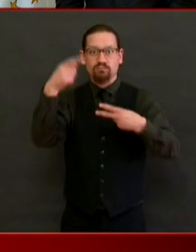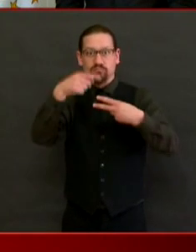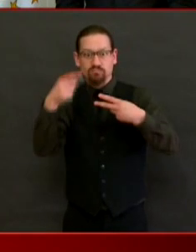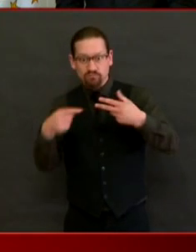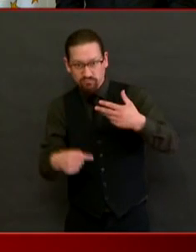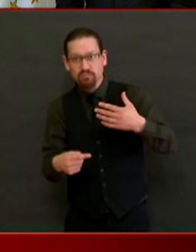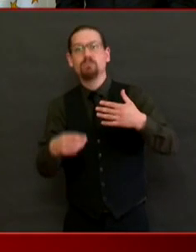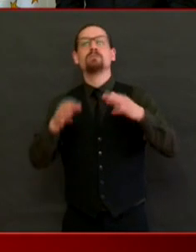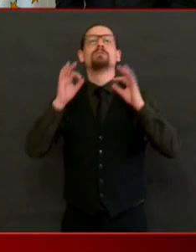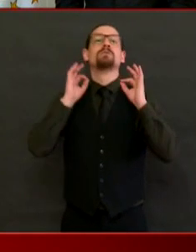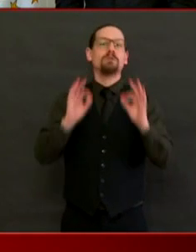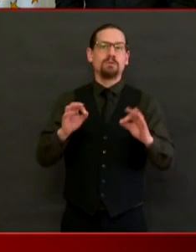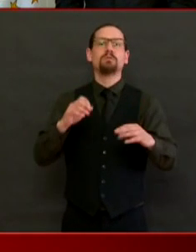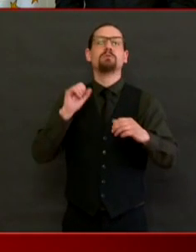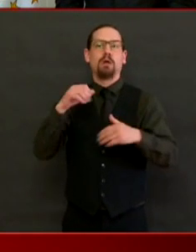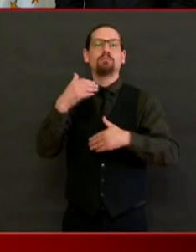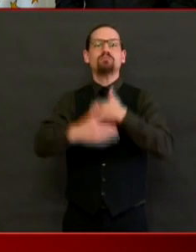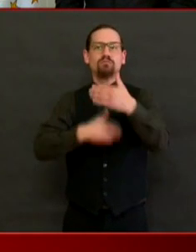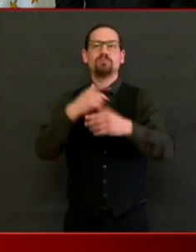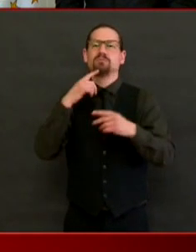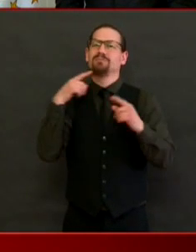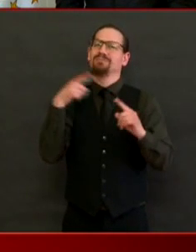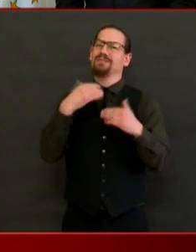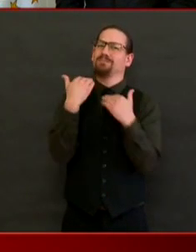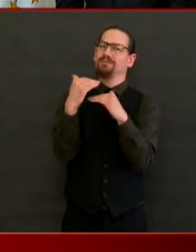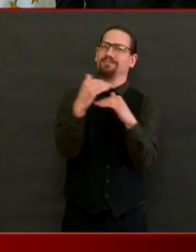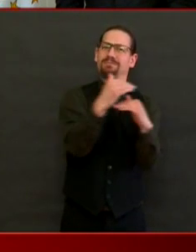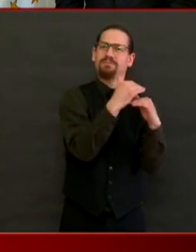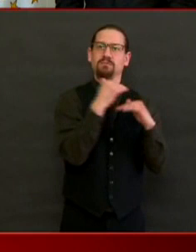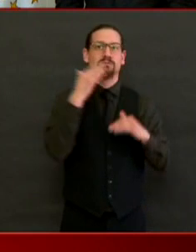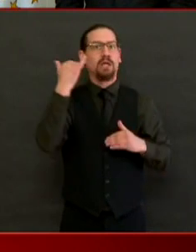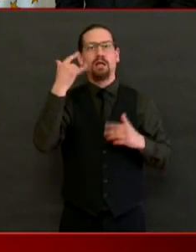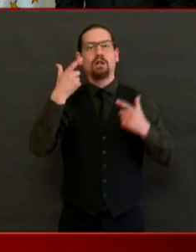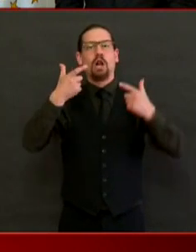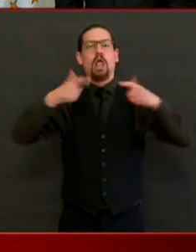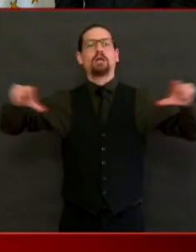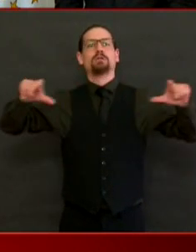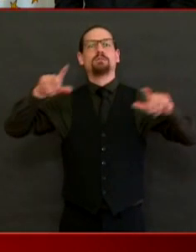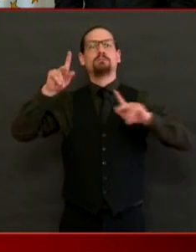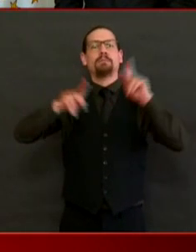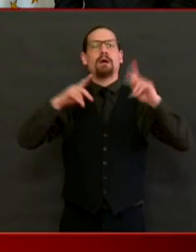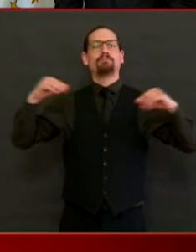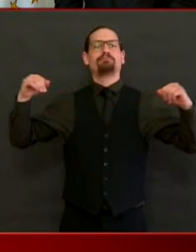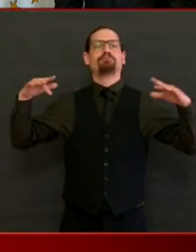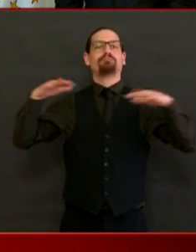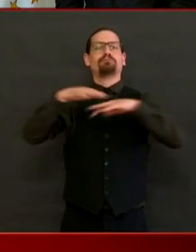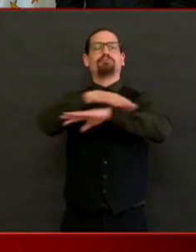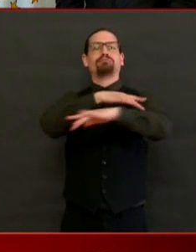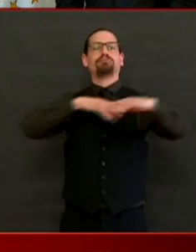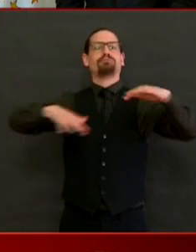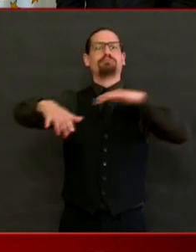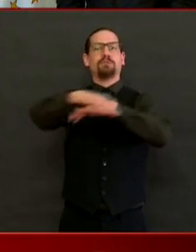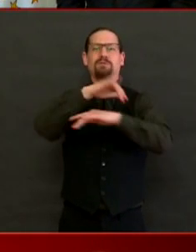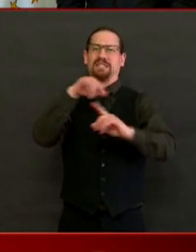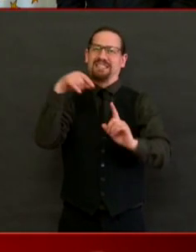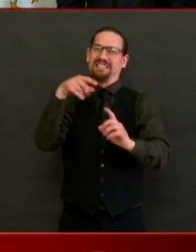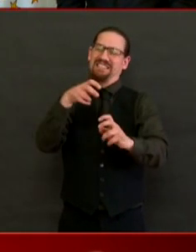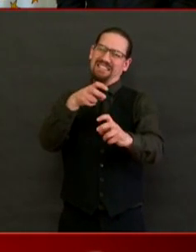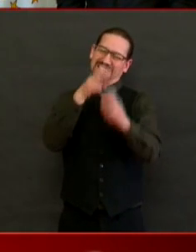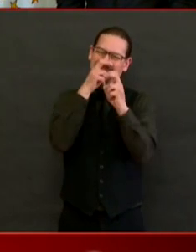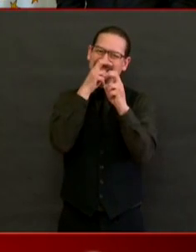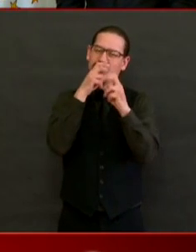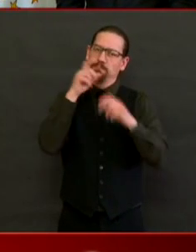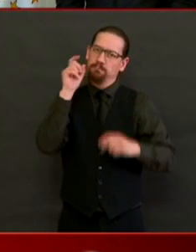those restrictions particularly will be around crowds. There's going to be strict restrictions continually around the size of